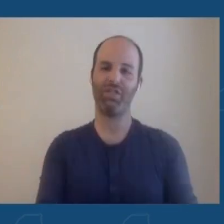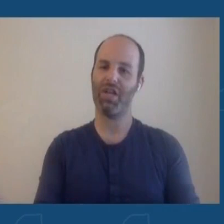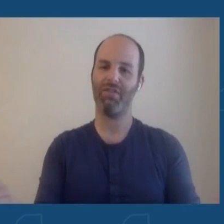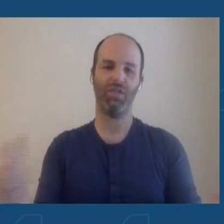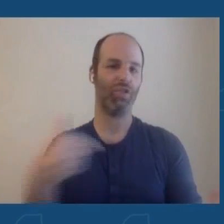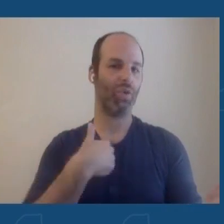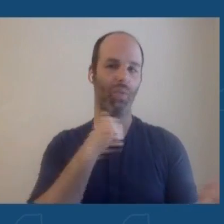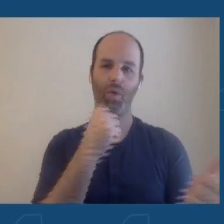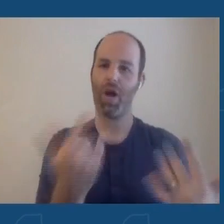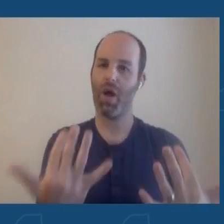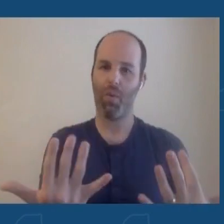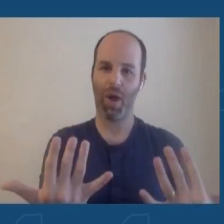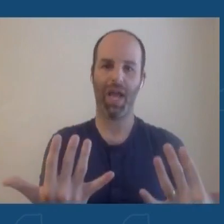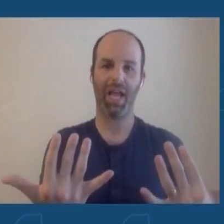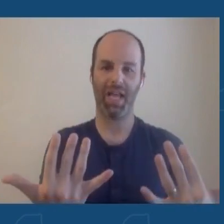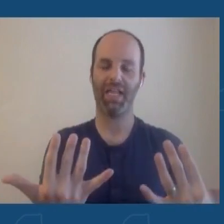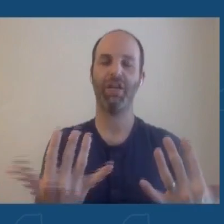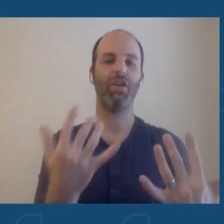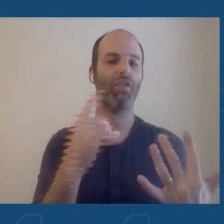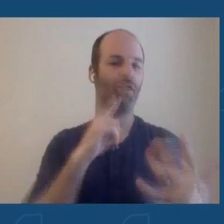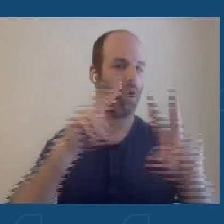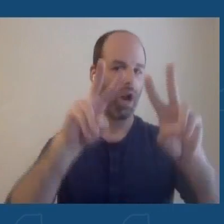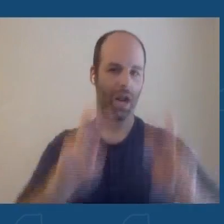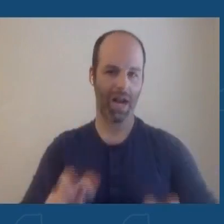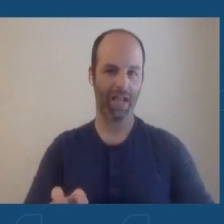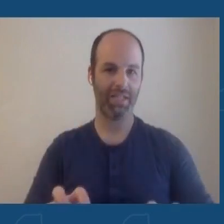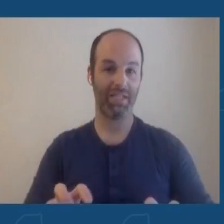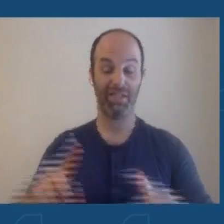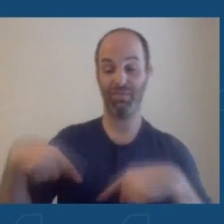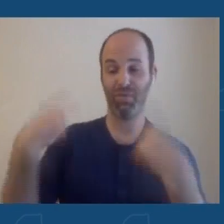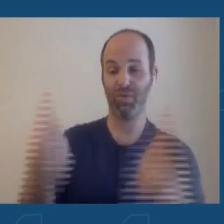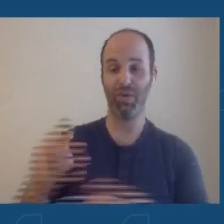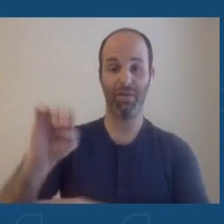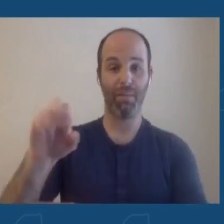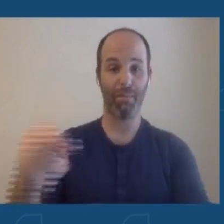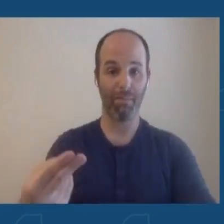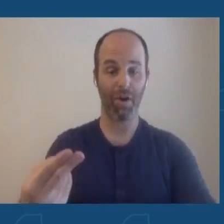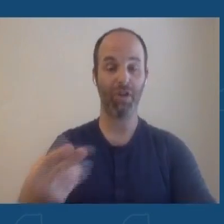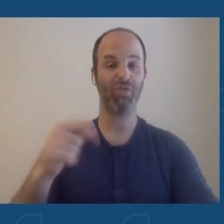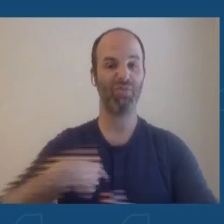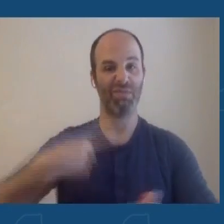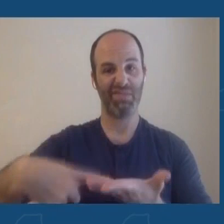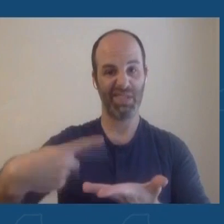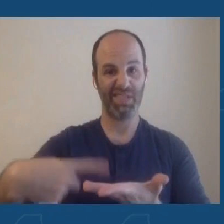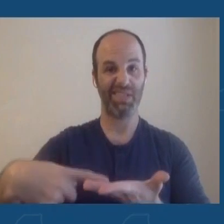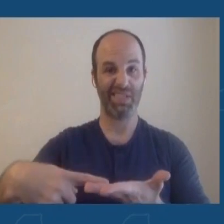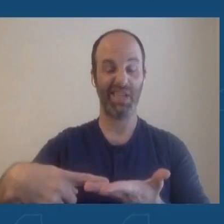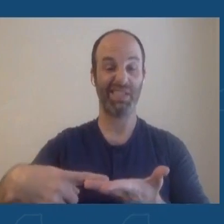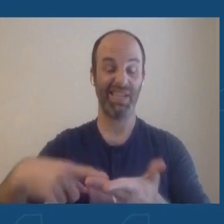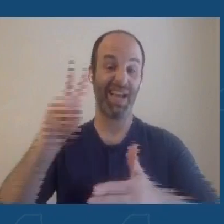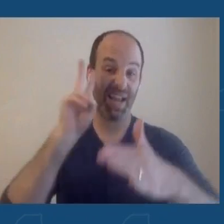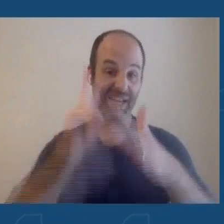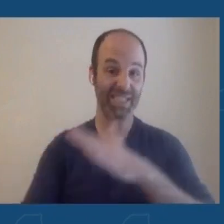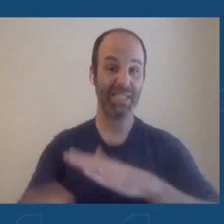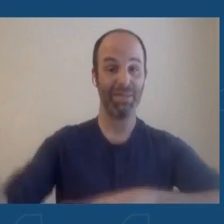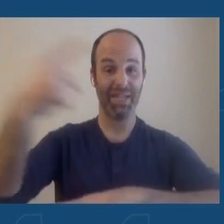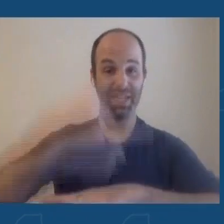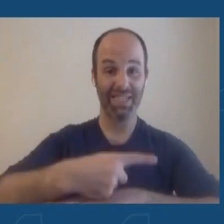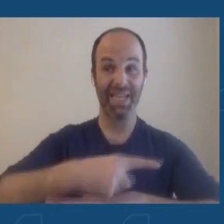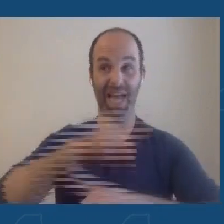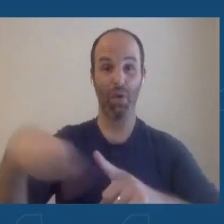to start some analysis. And so since March, we've been talking about this in anticipation of a day when this will be beyond us.